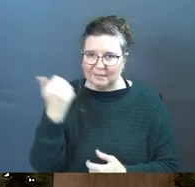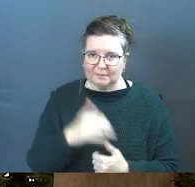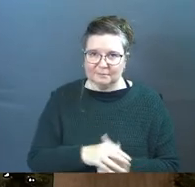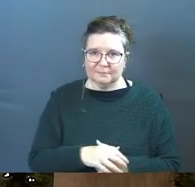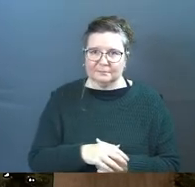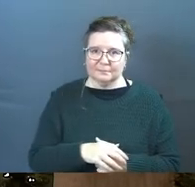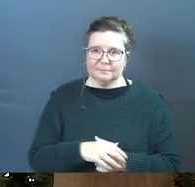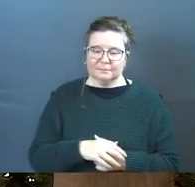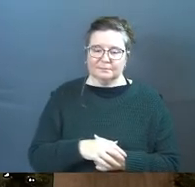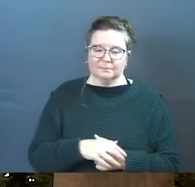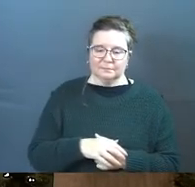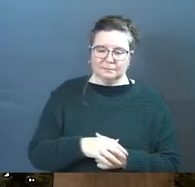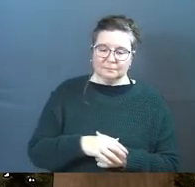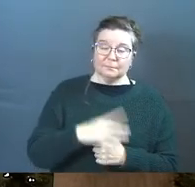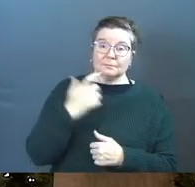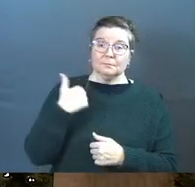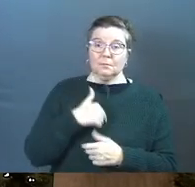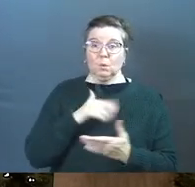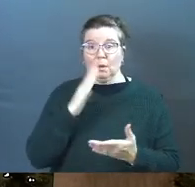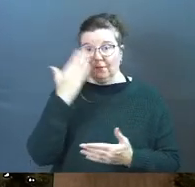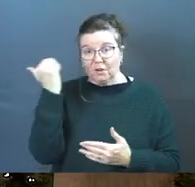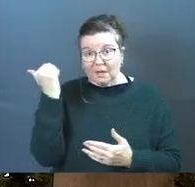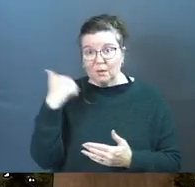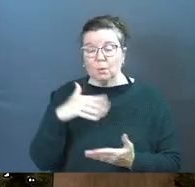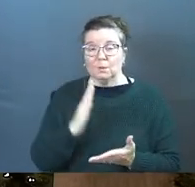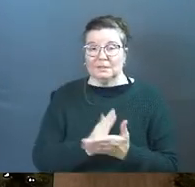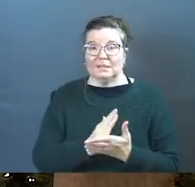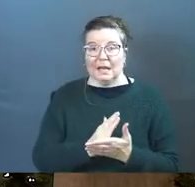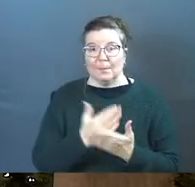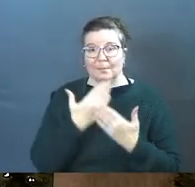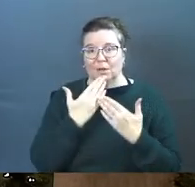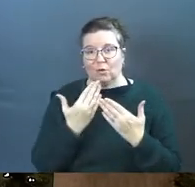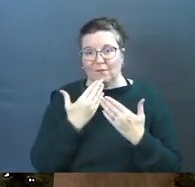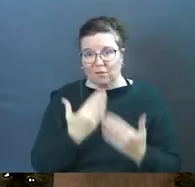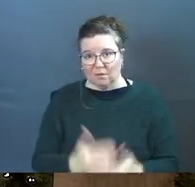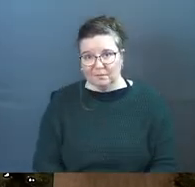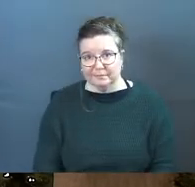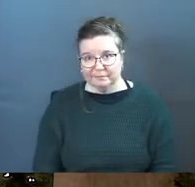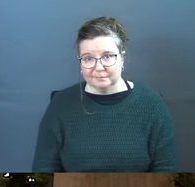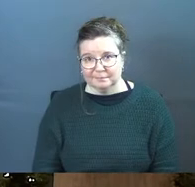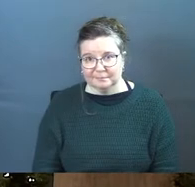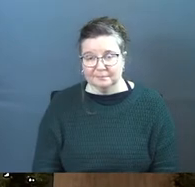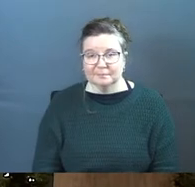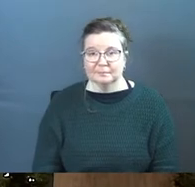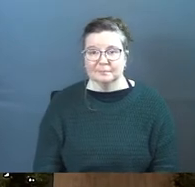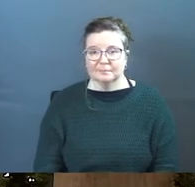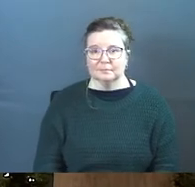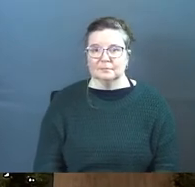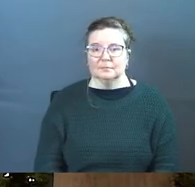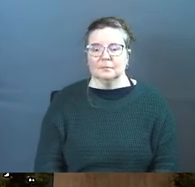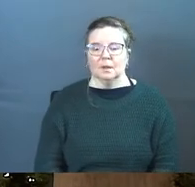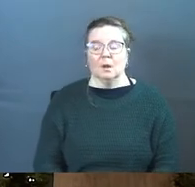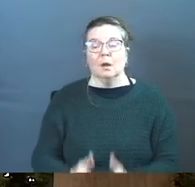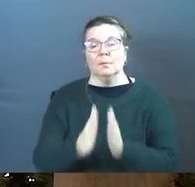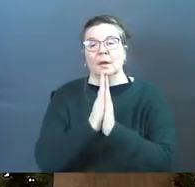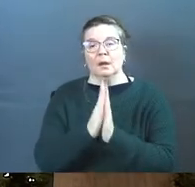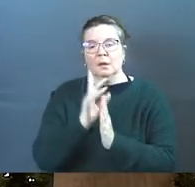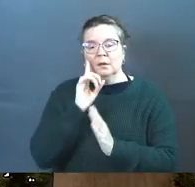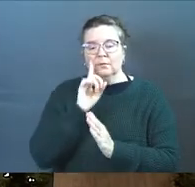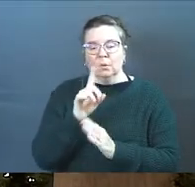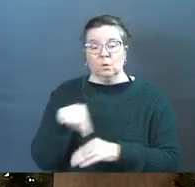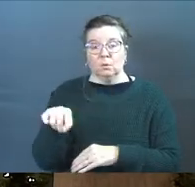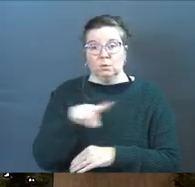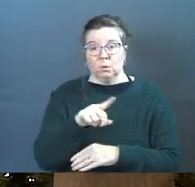because when we forget we stop being grateful and so my prayer is for